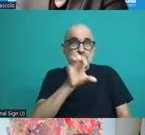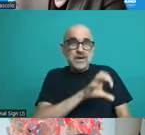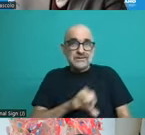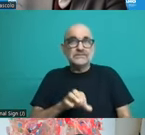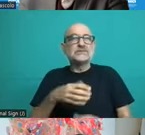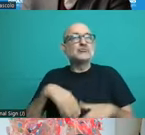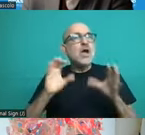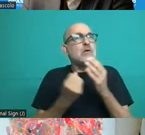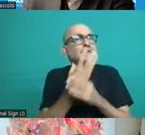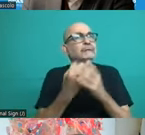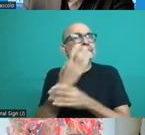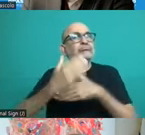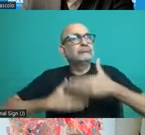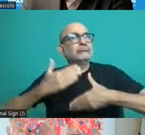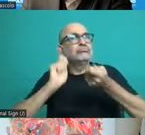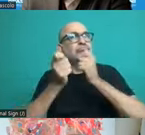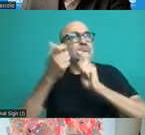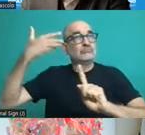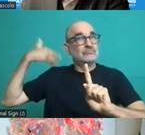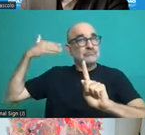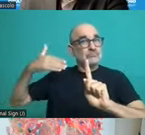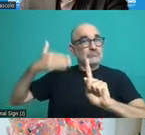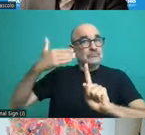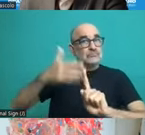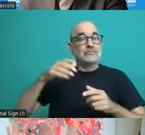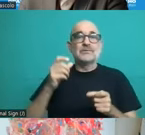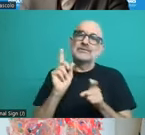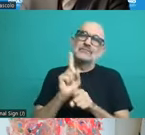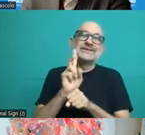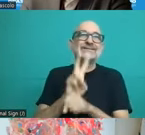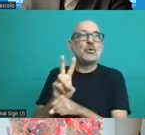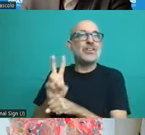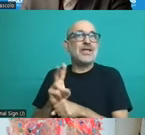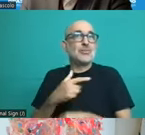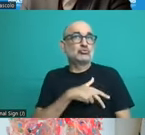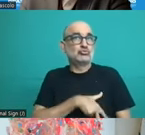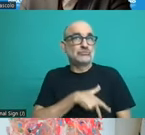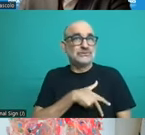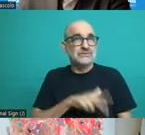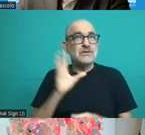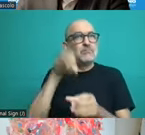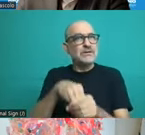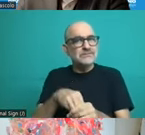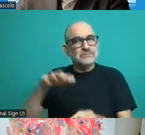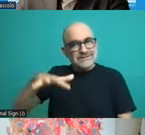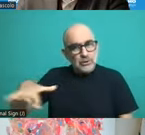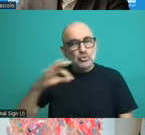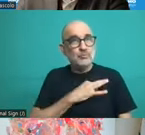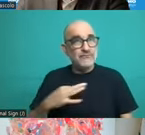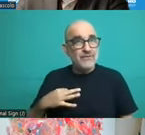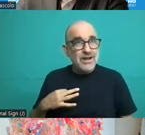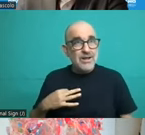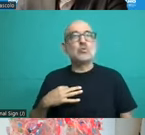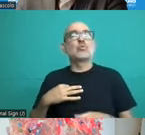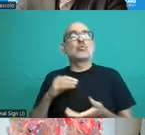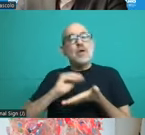participation of the private sector administration of public resources exceeds 43%. This